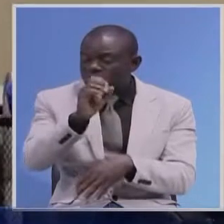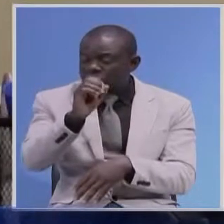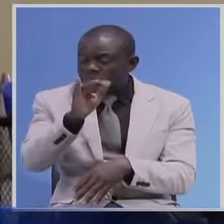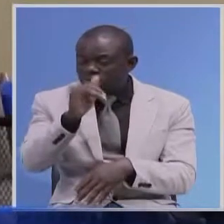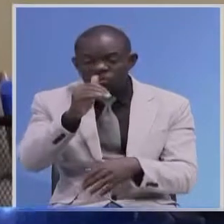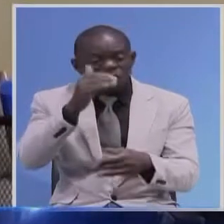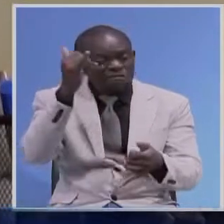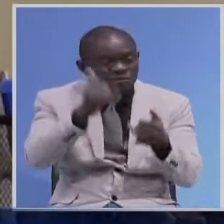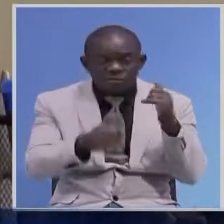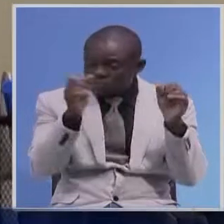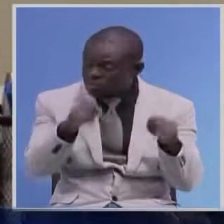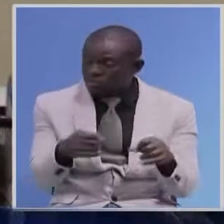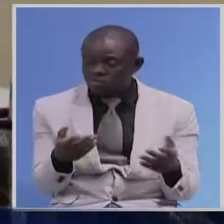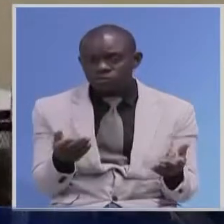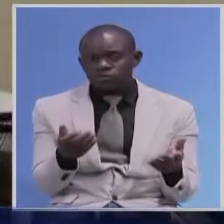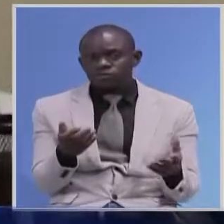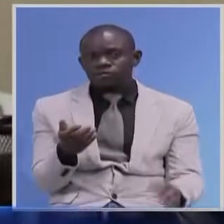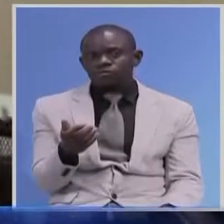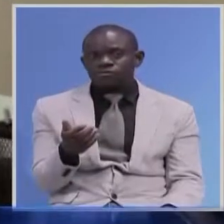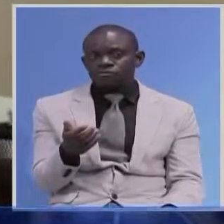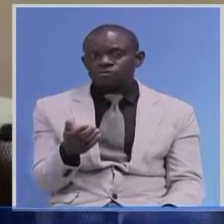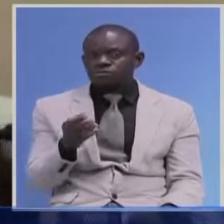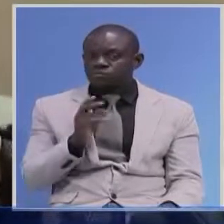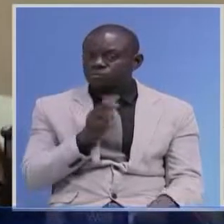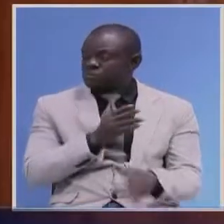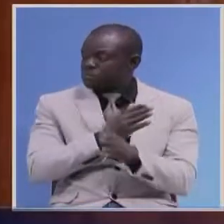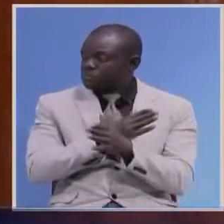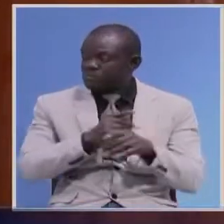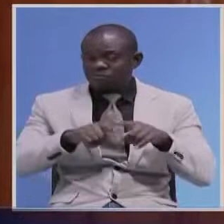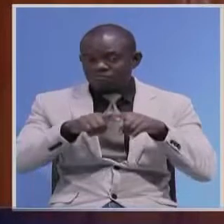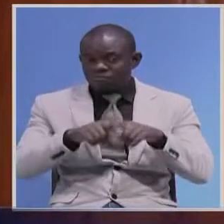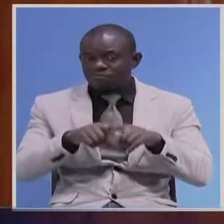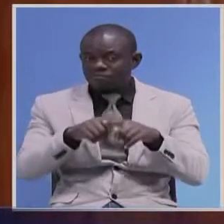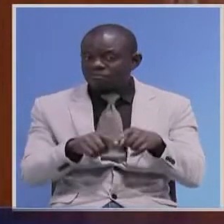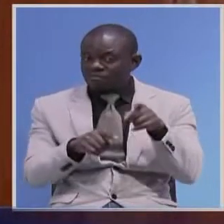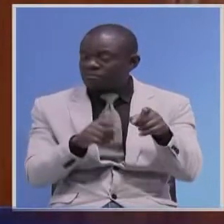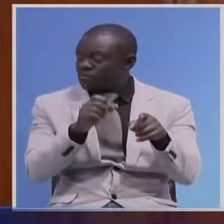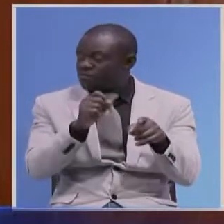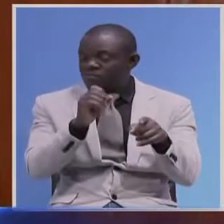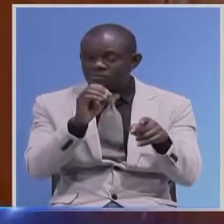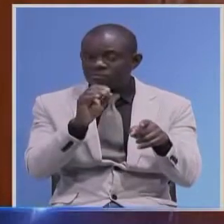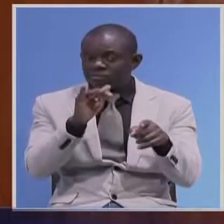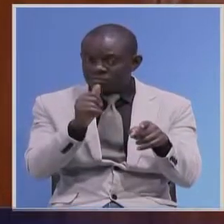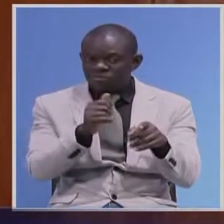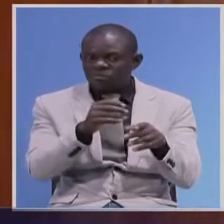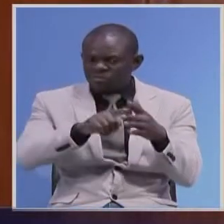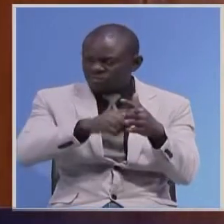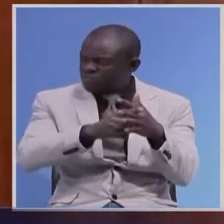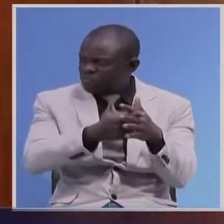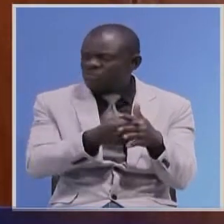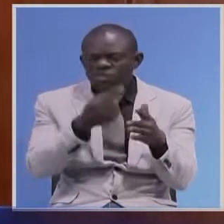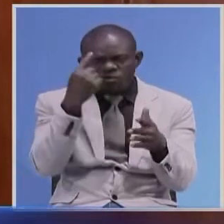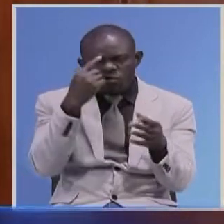I know that we use that service for many issues, even for the feed for animals.